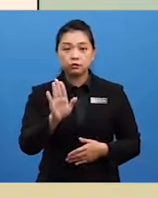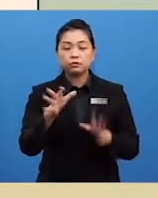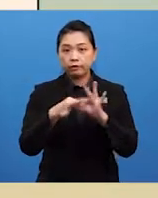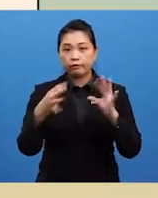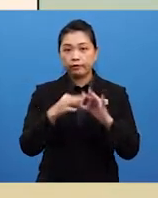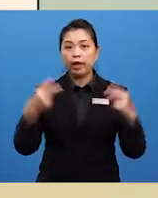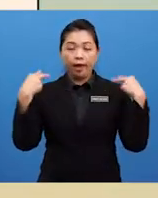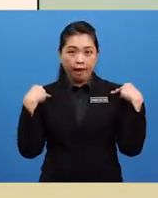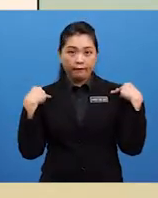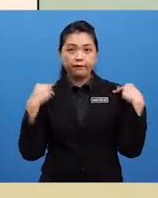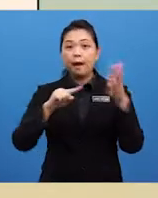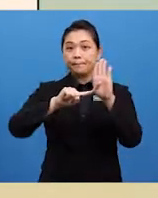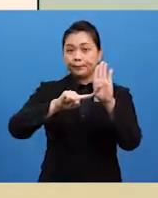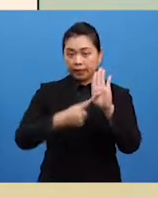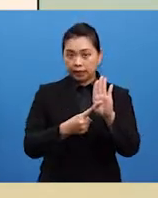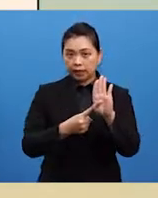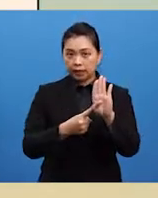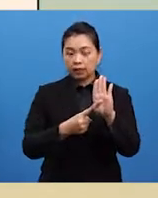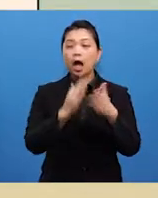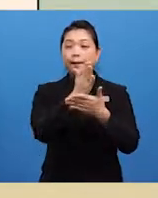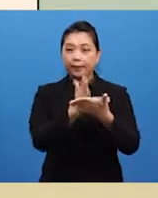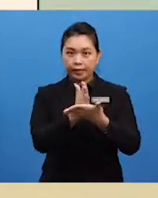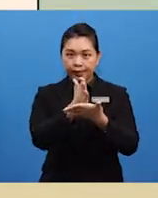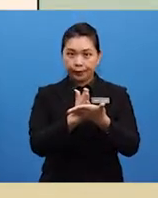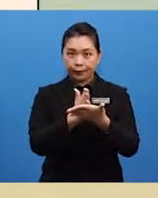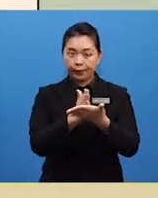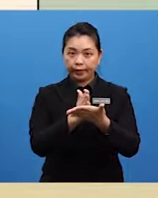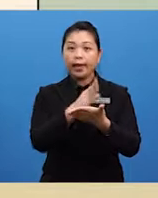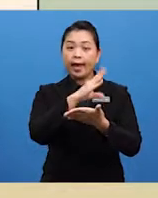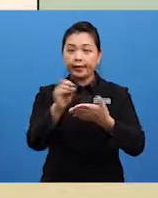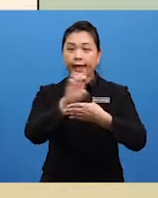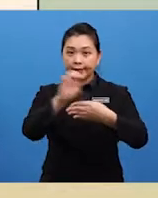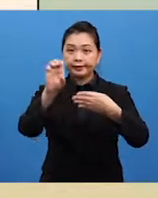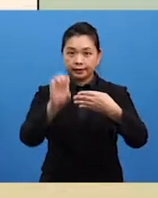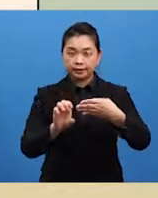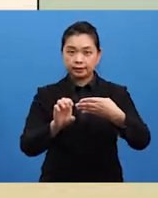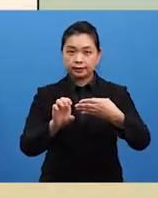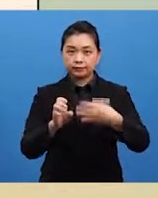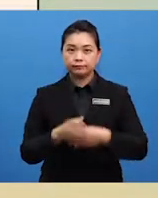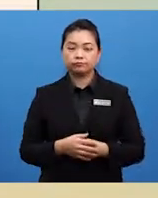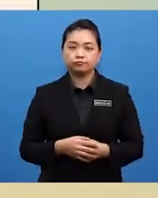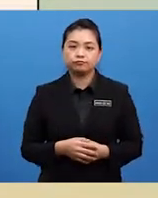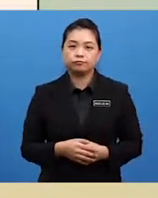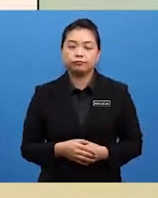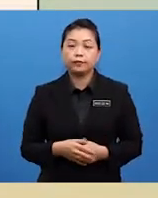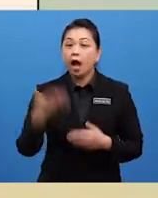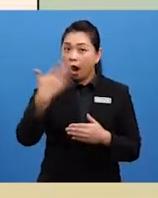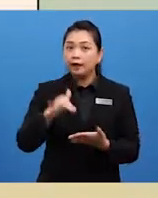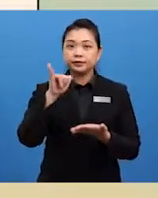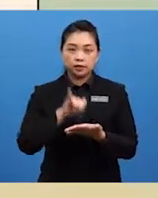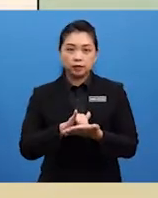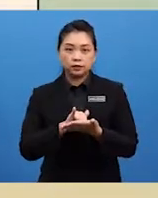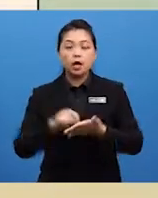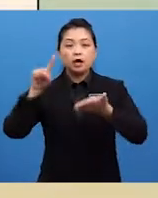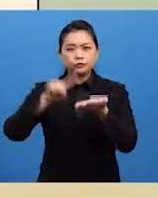Check that your story has a beginning, middle and an ending.